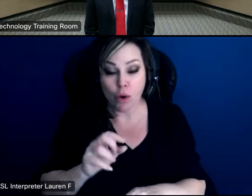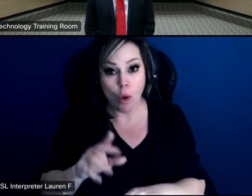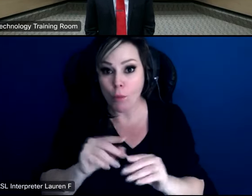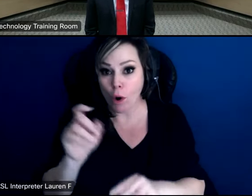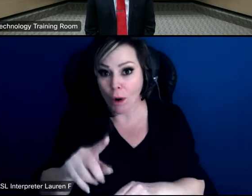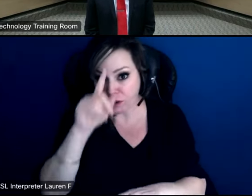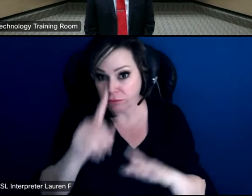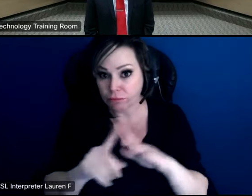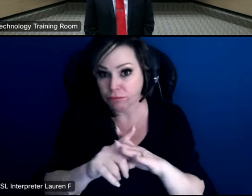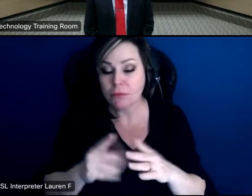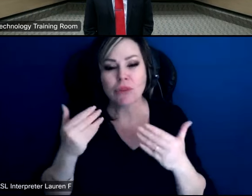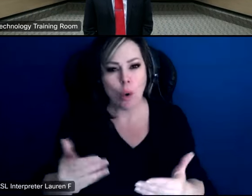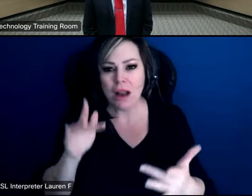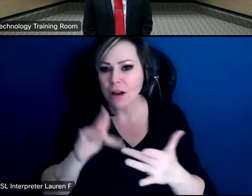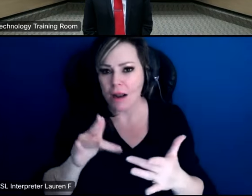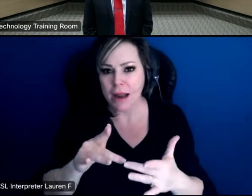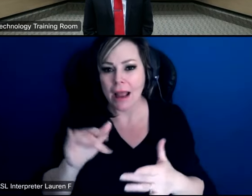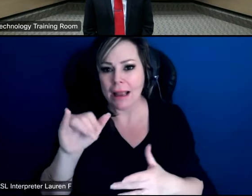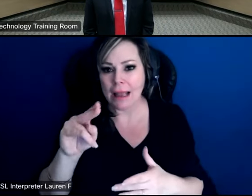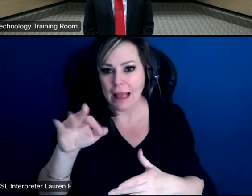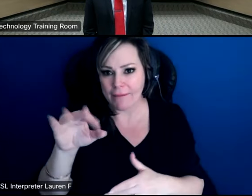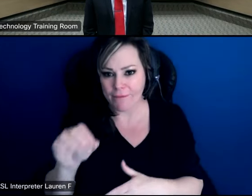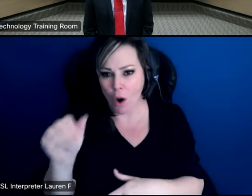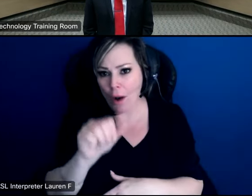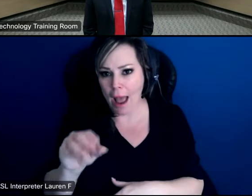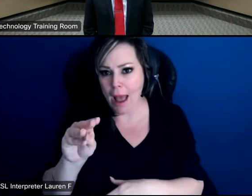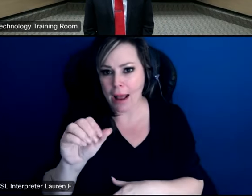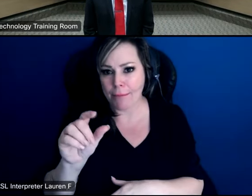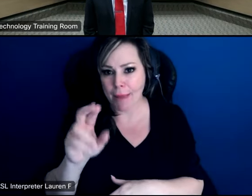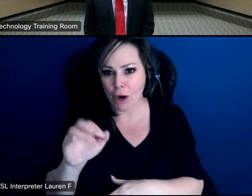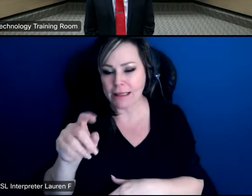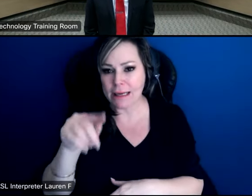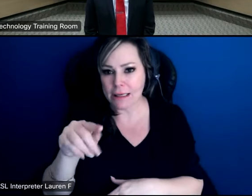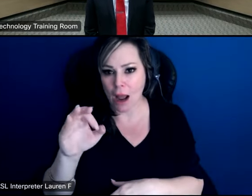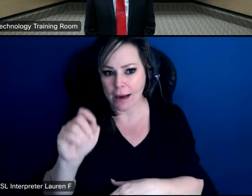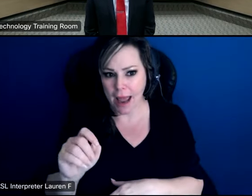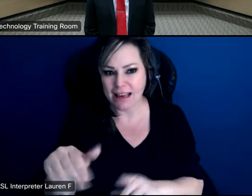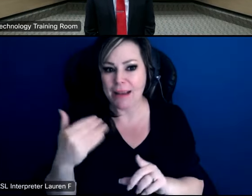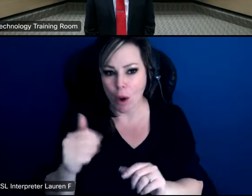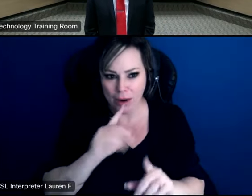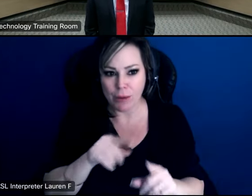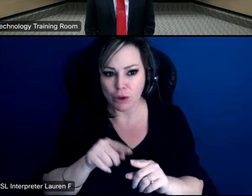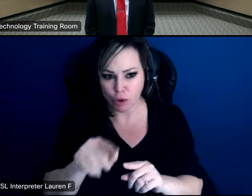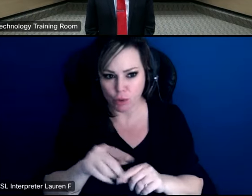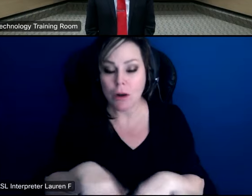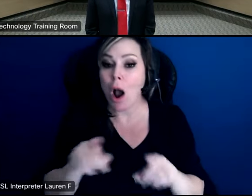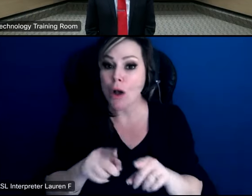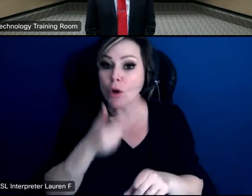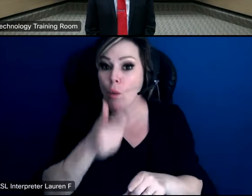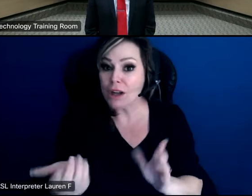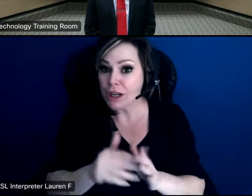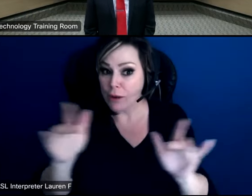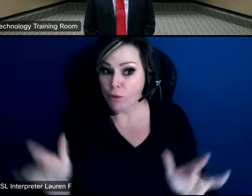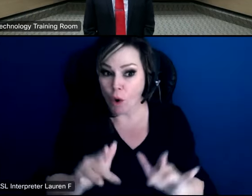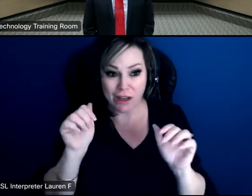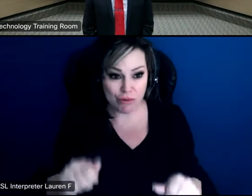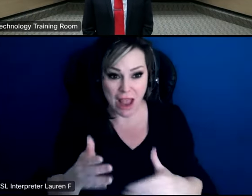more questions please feel free to reach out to us at info at manorisd.net shoot us an email we're happy to get that response to you and then also if you want to watch this again or if you